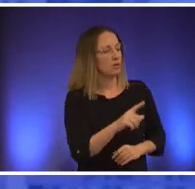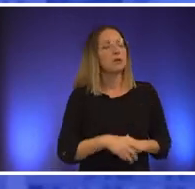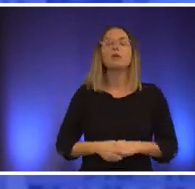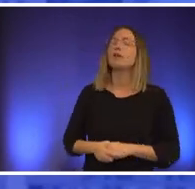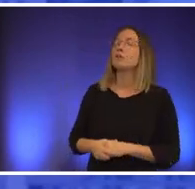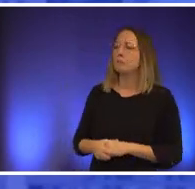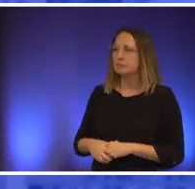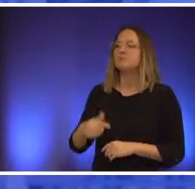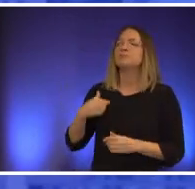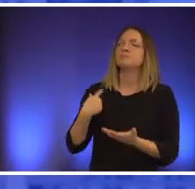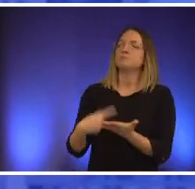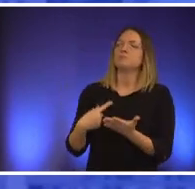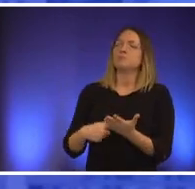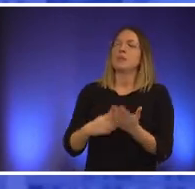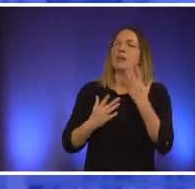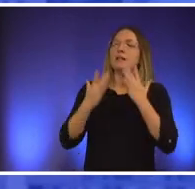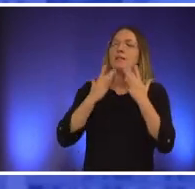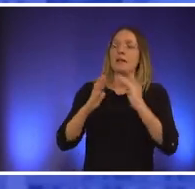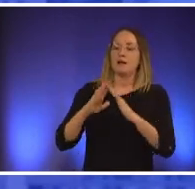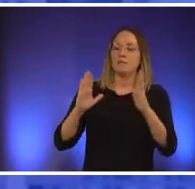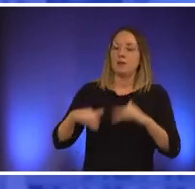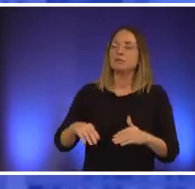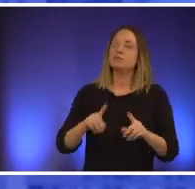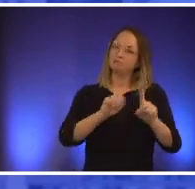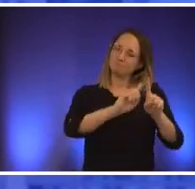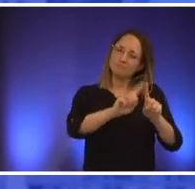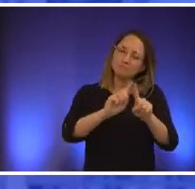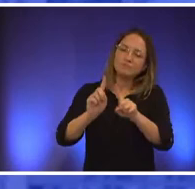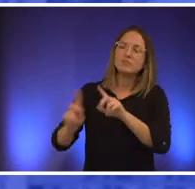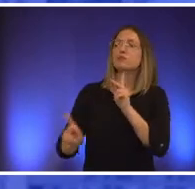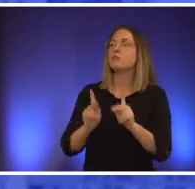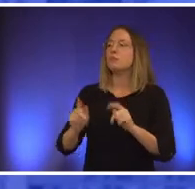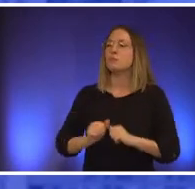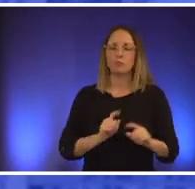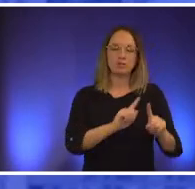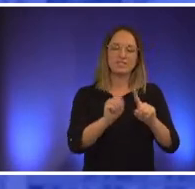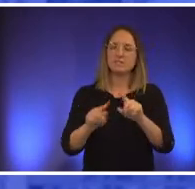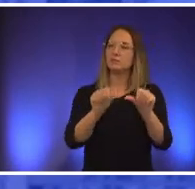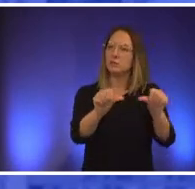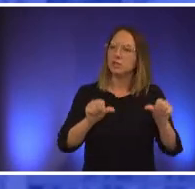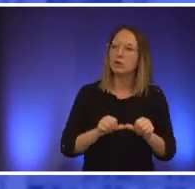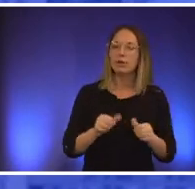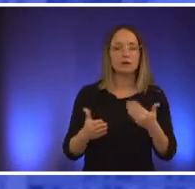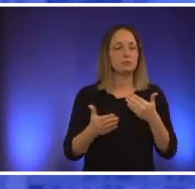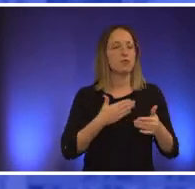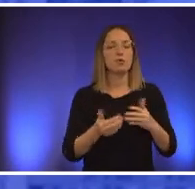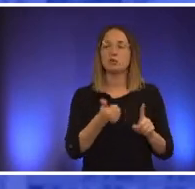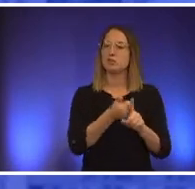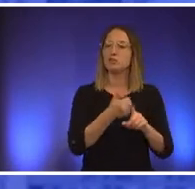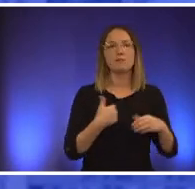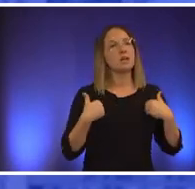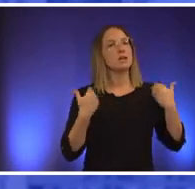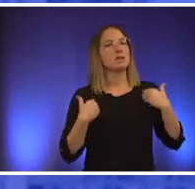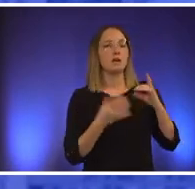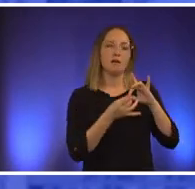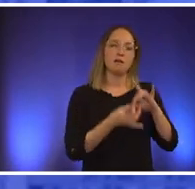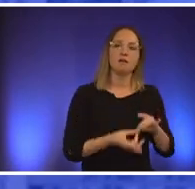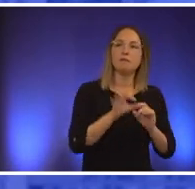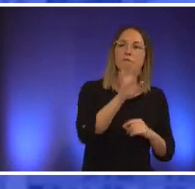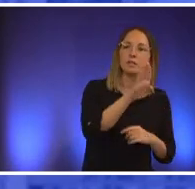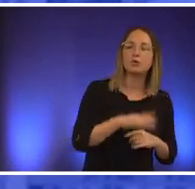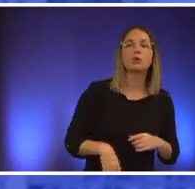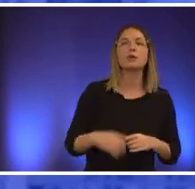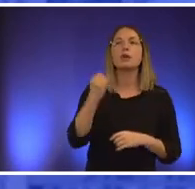it's for all kinds of people in all kinds of places whether you're a young developer at facebook or whether you're one of our own house neighbors who